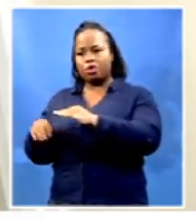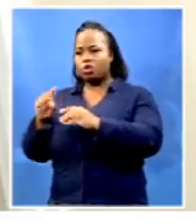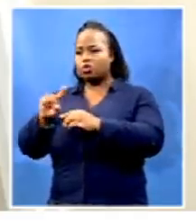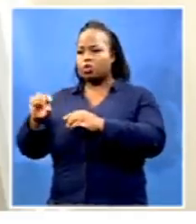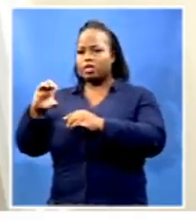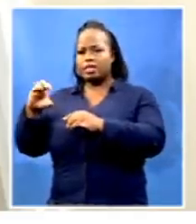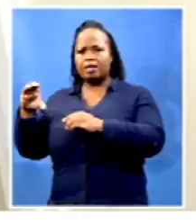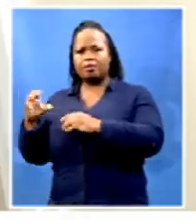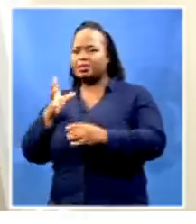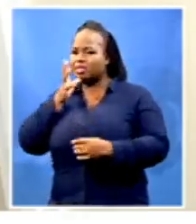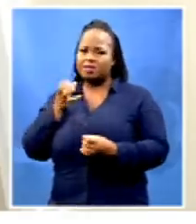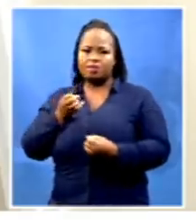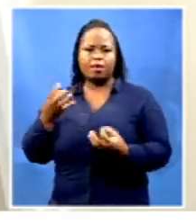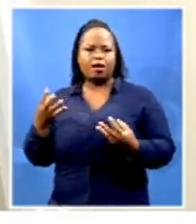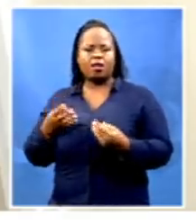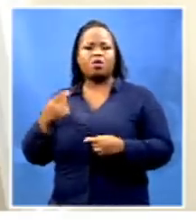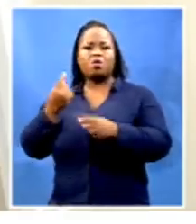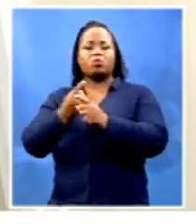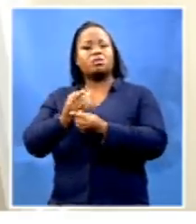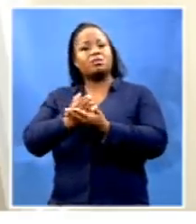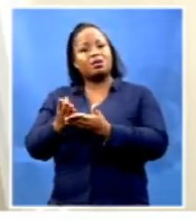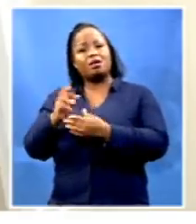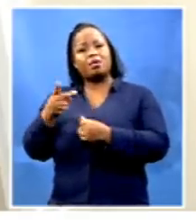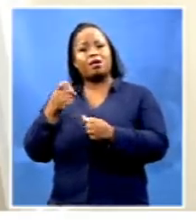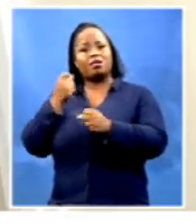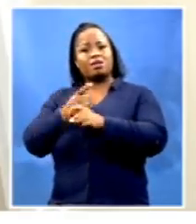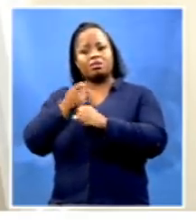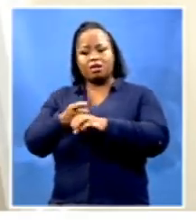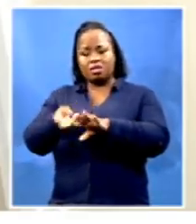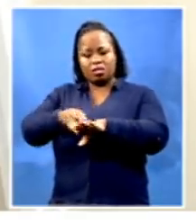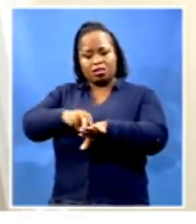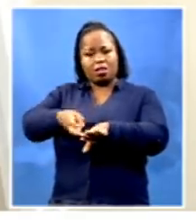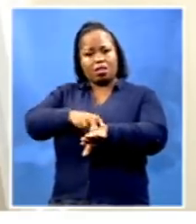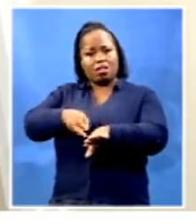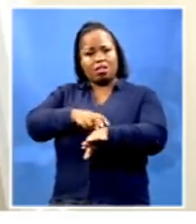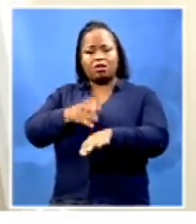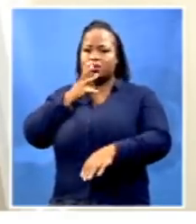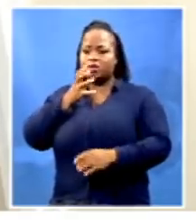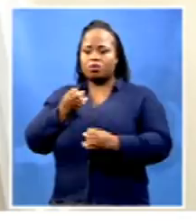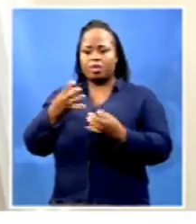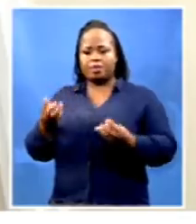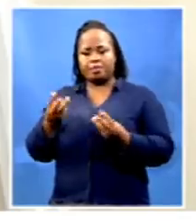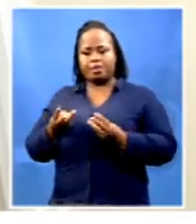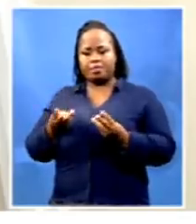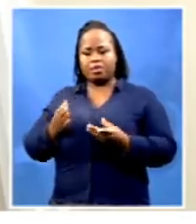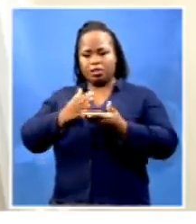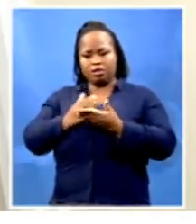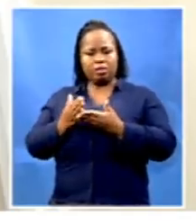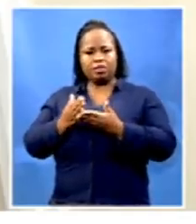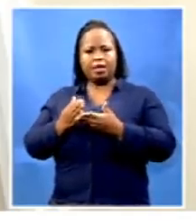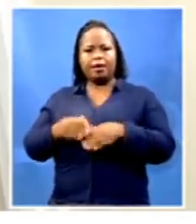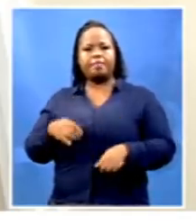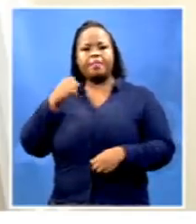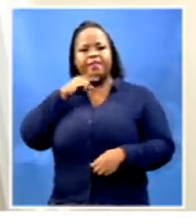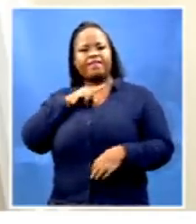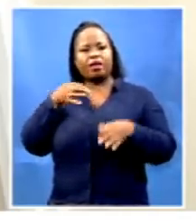of people. Other taxis were overloaded. Other the day and some of them were bringing fraudulent payments